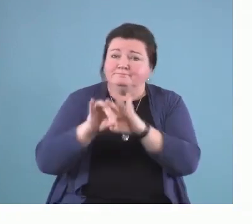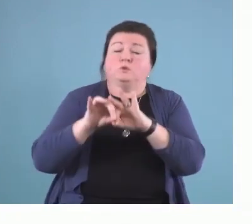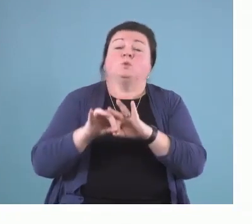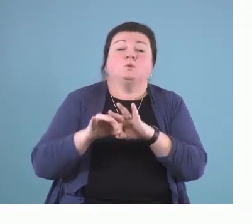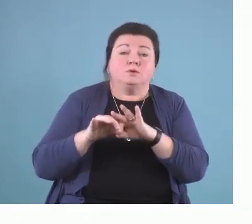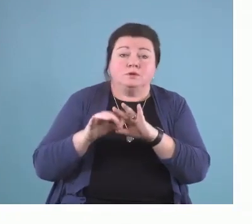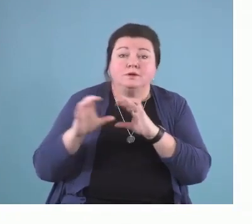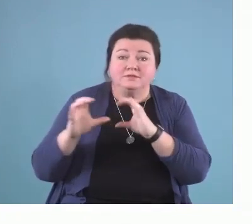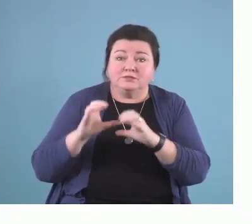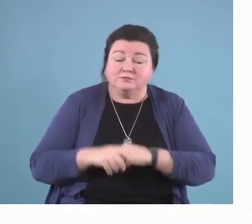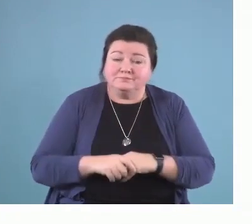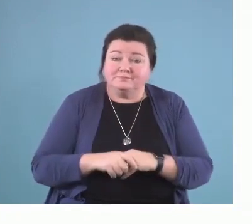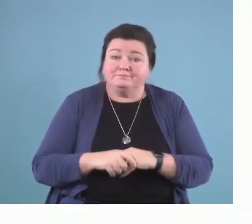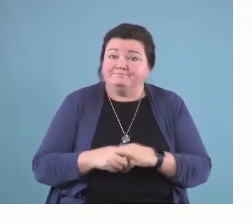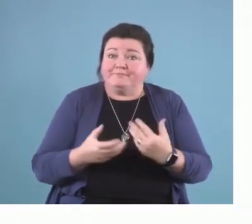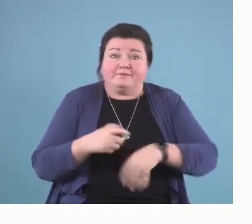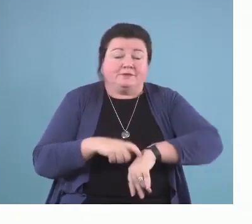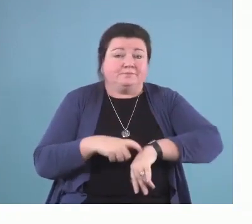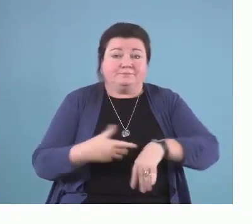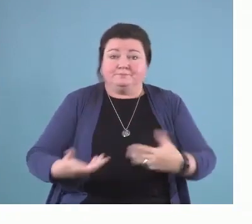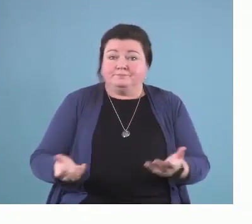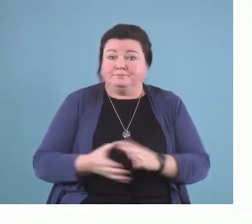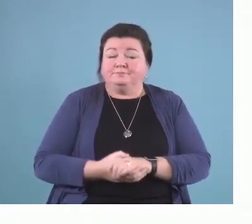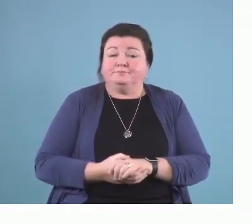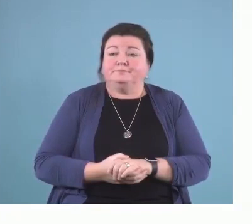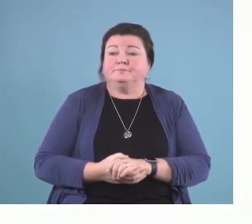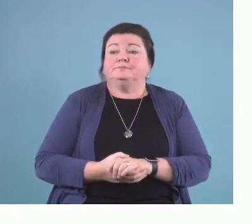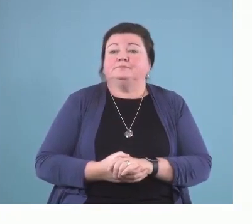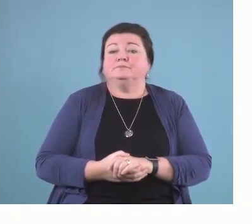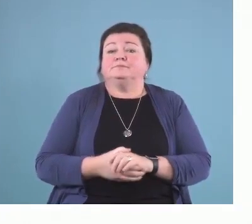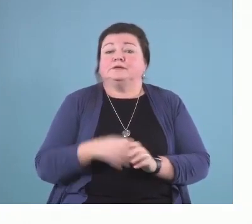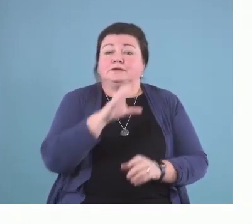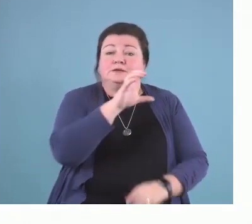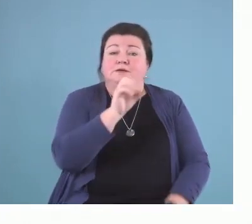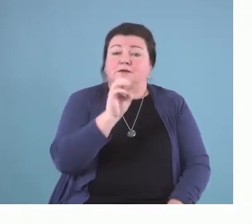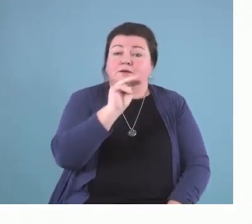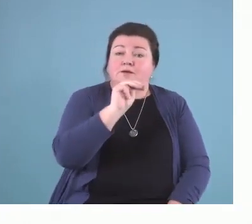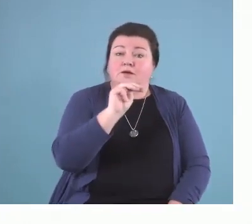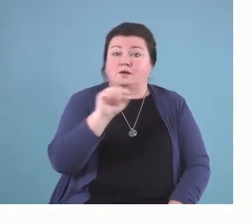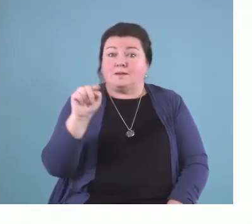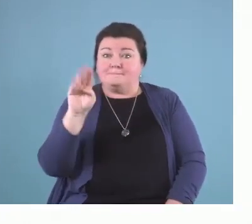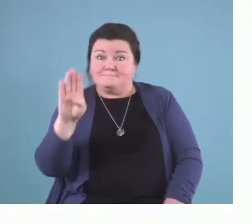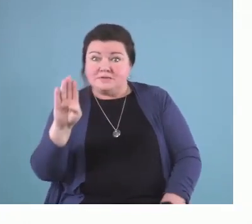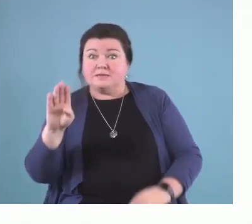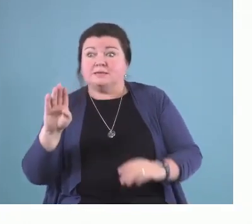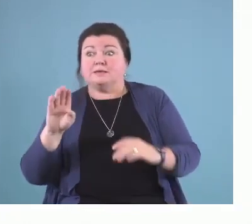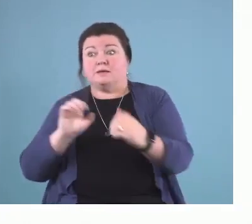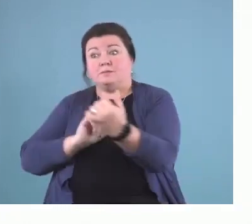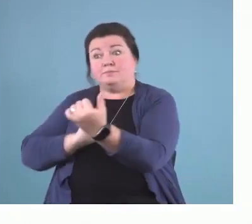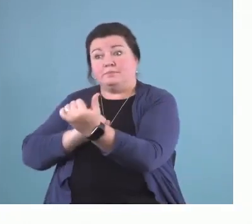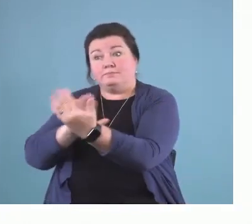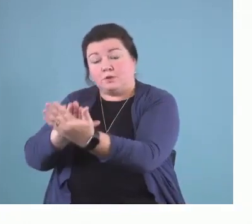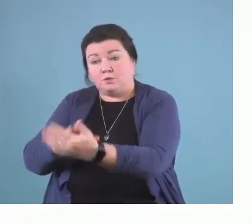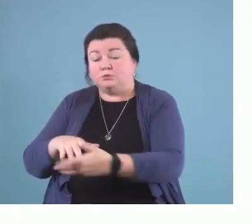seeing from the benefits of a COM-B kind of approach to working with